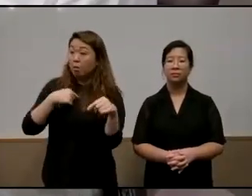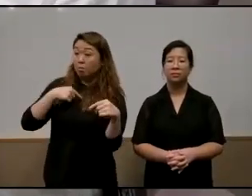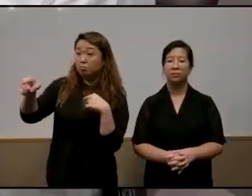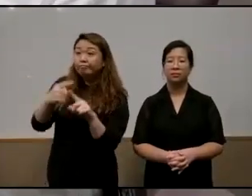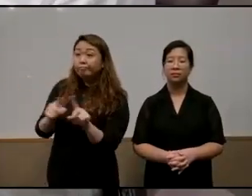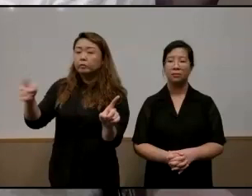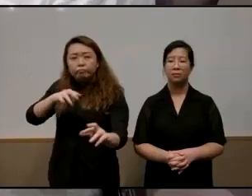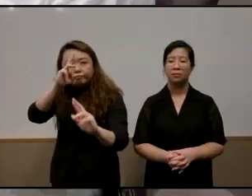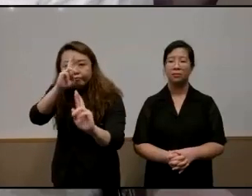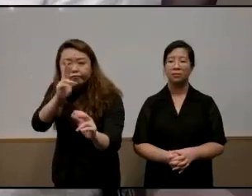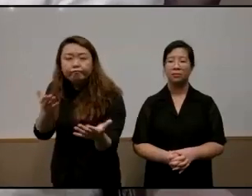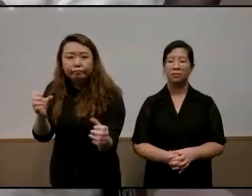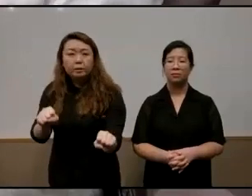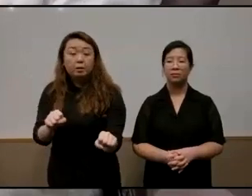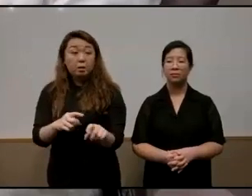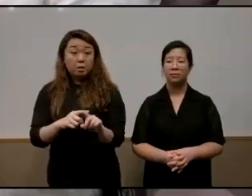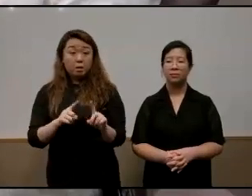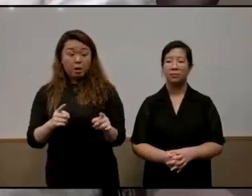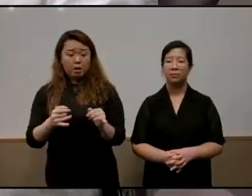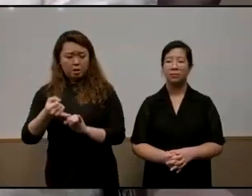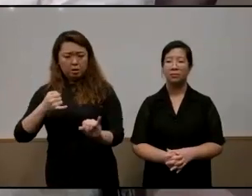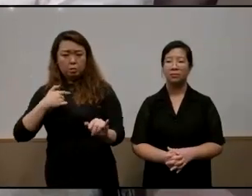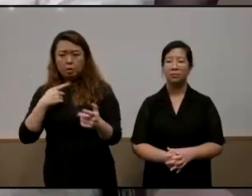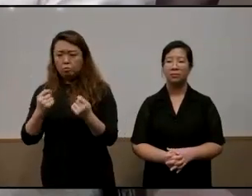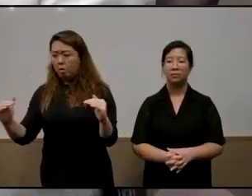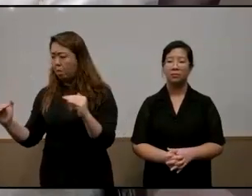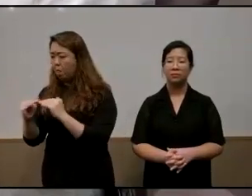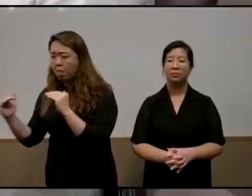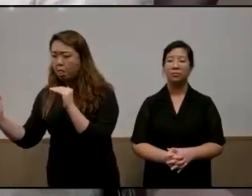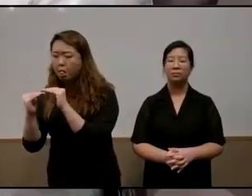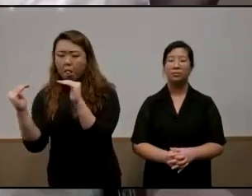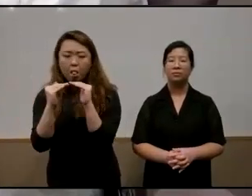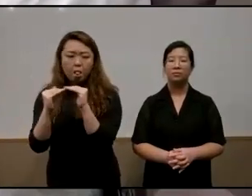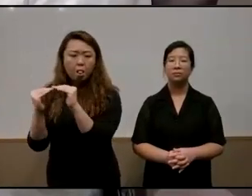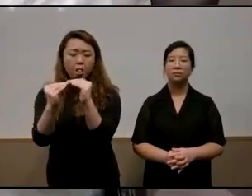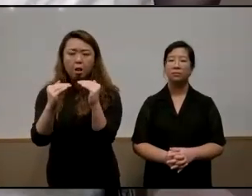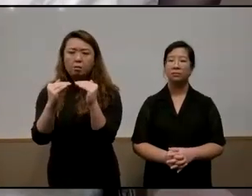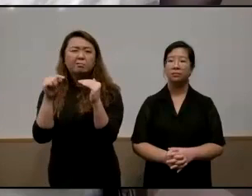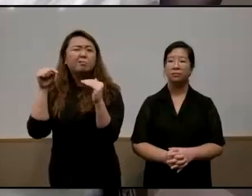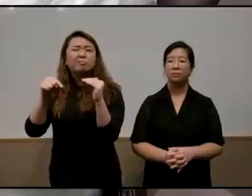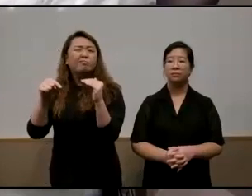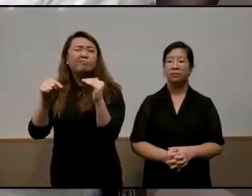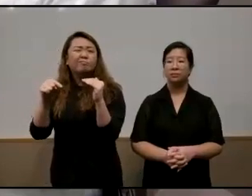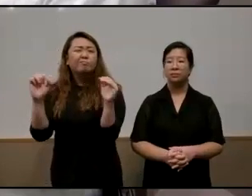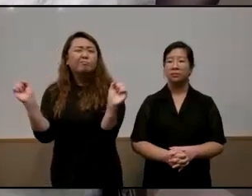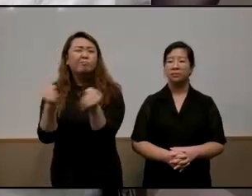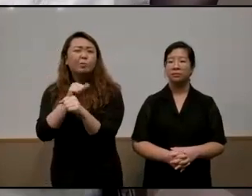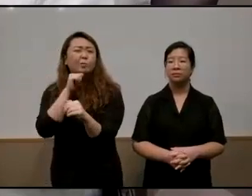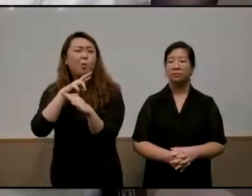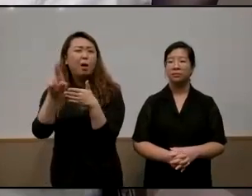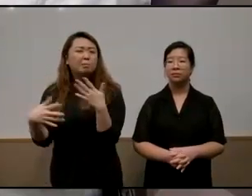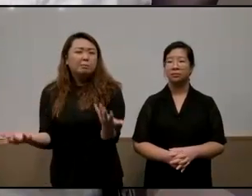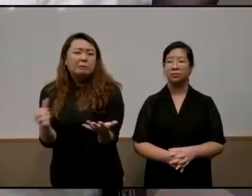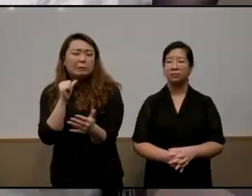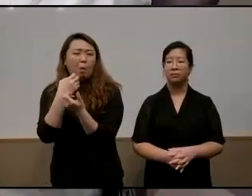so instead of trying to equalize outcomes which will never happen societies